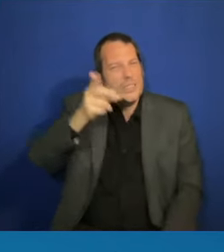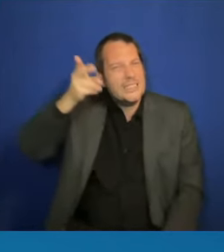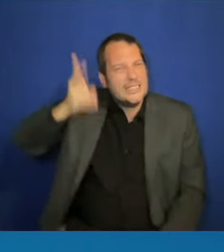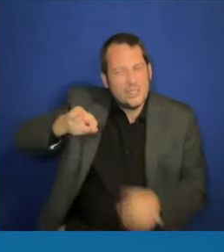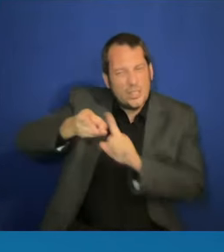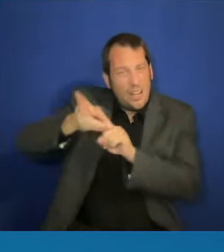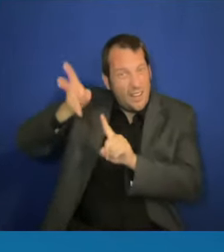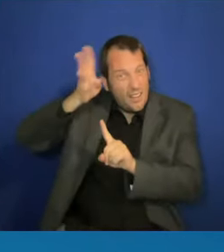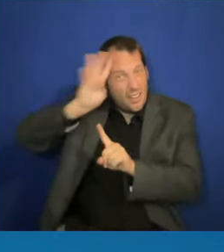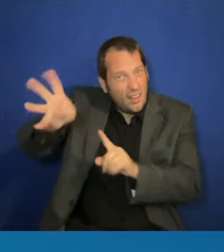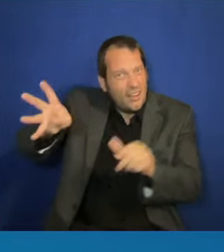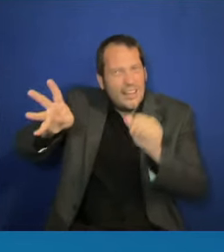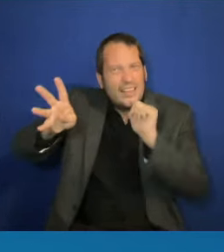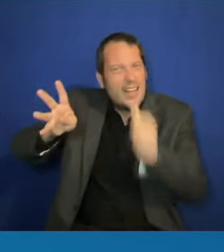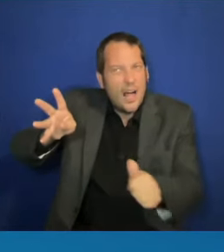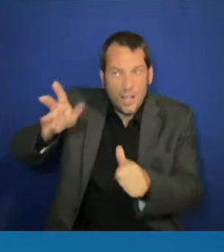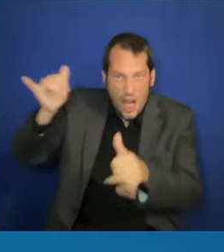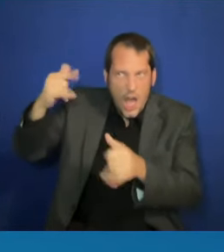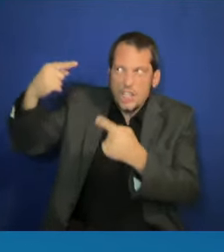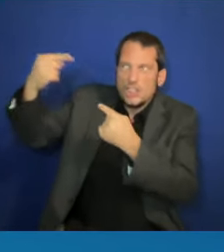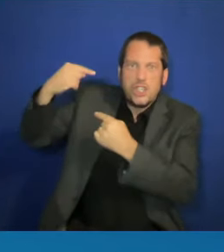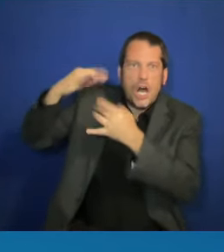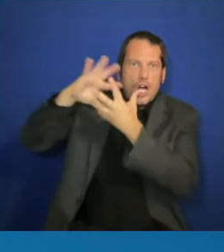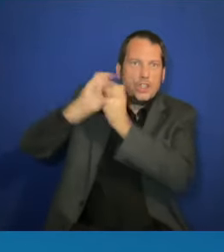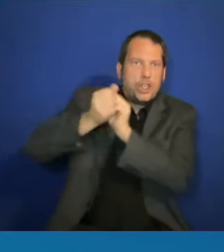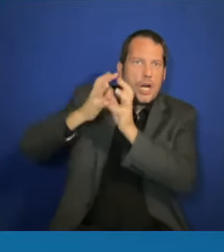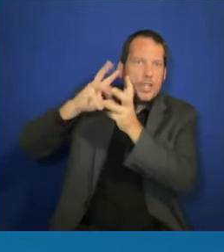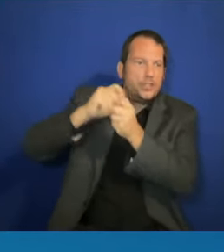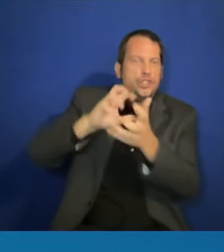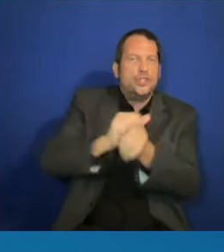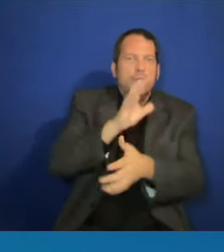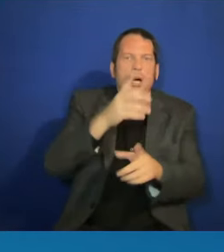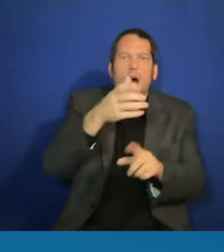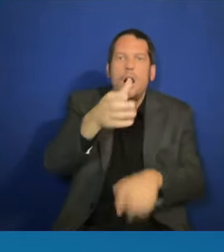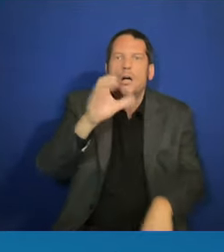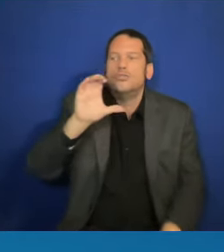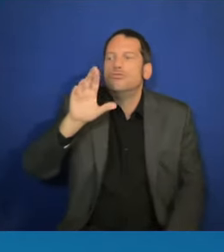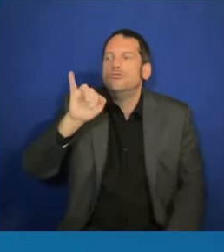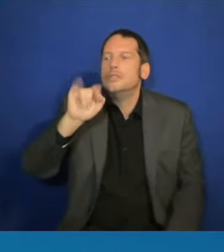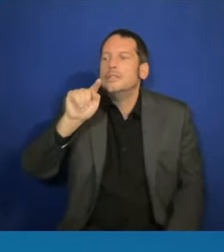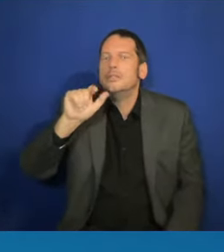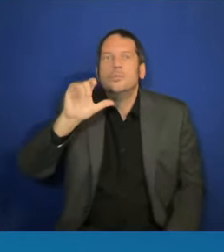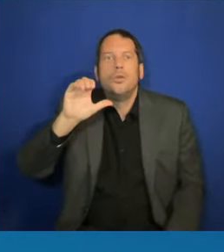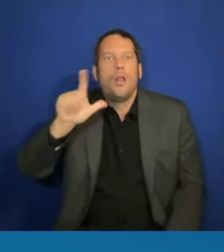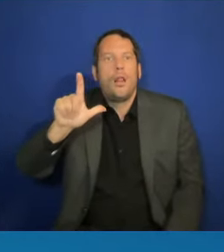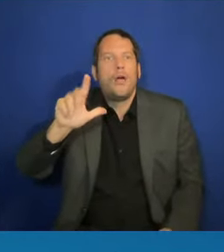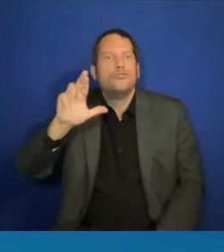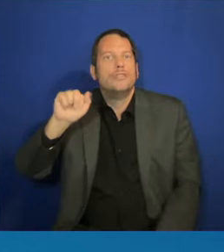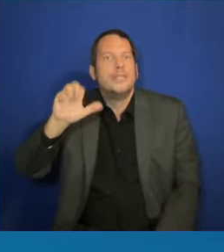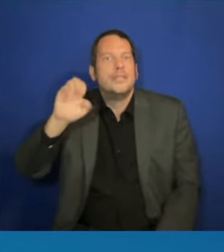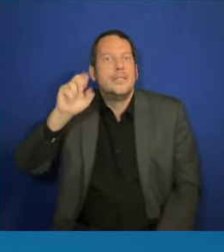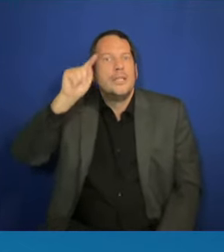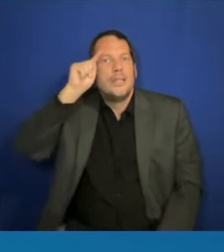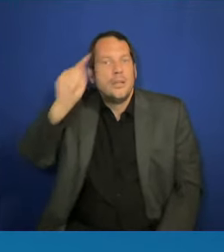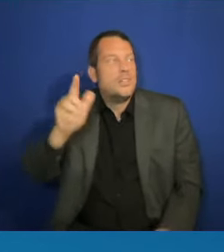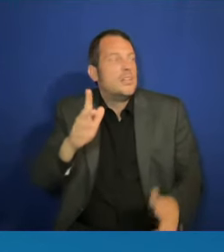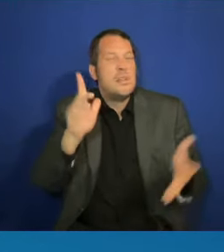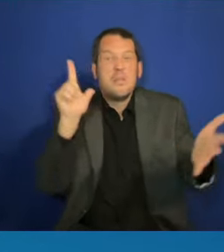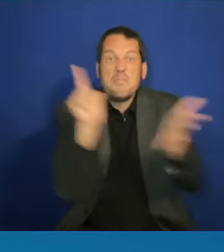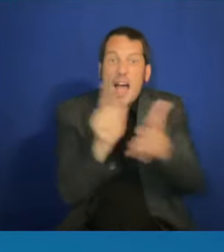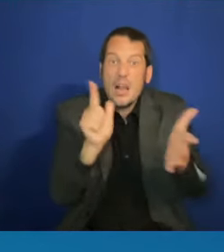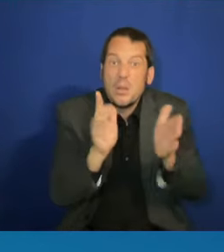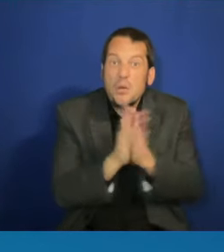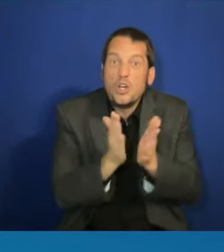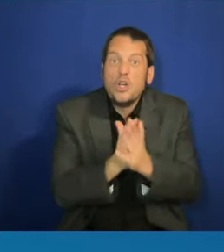the storytelling controls the state. And only 5% of children's books